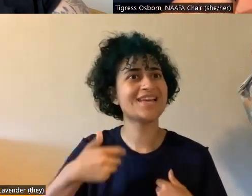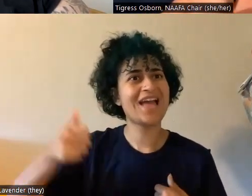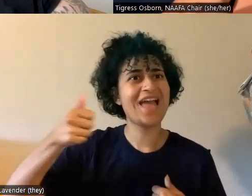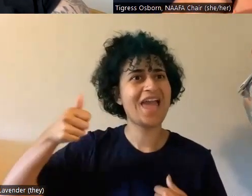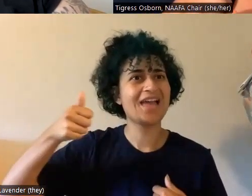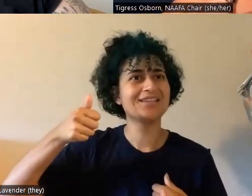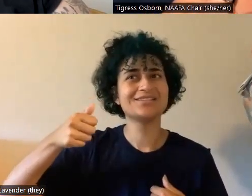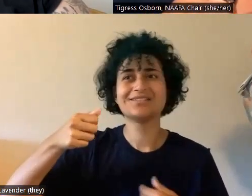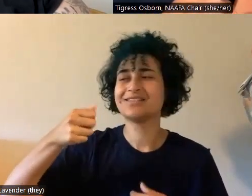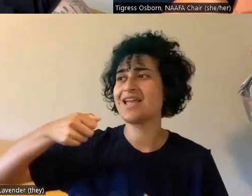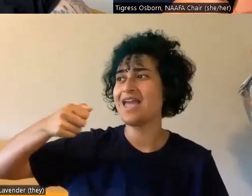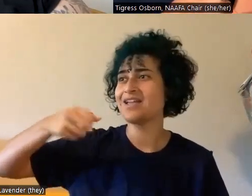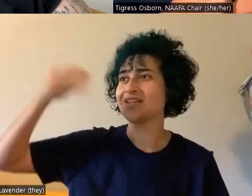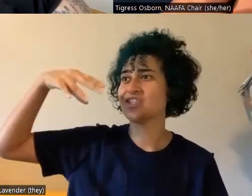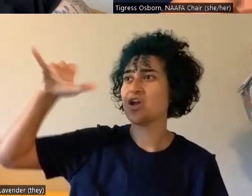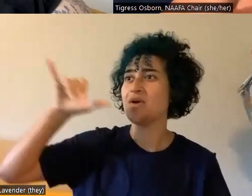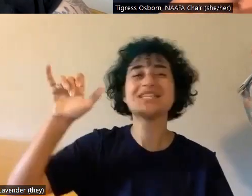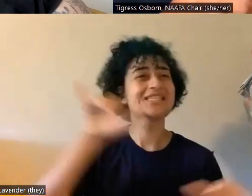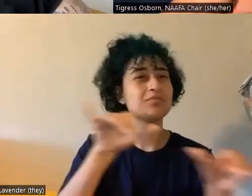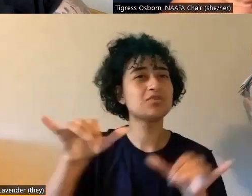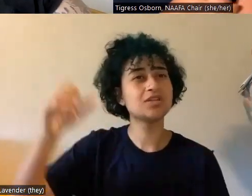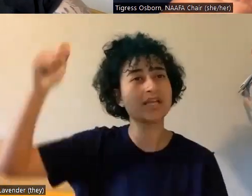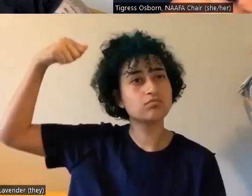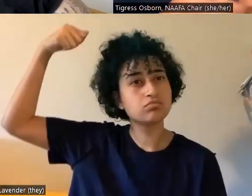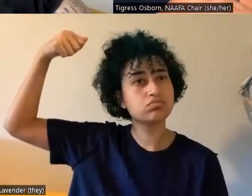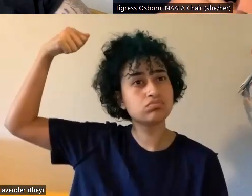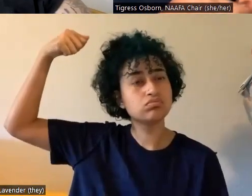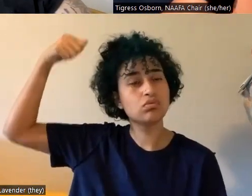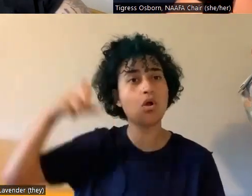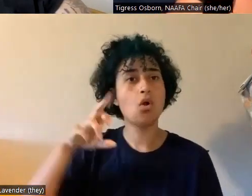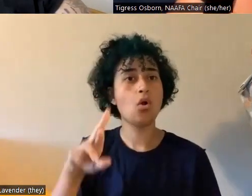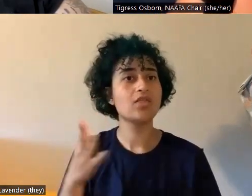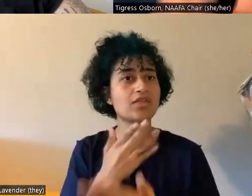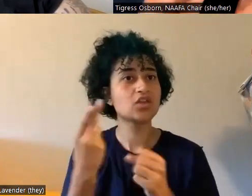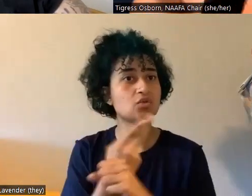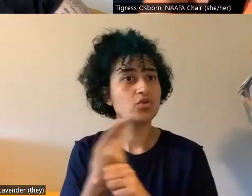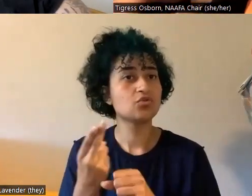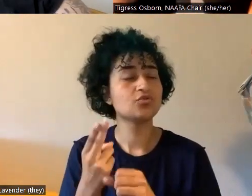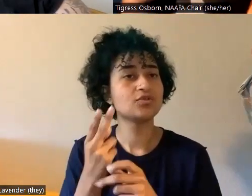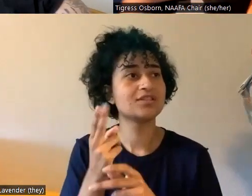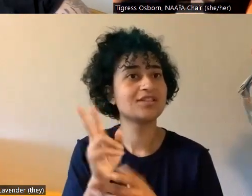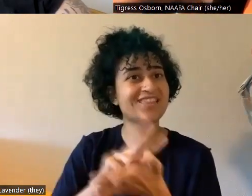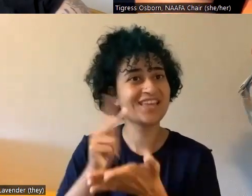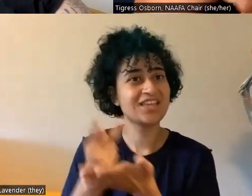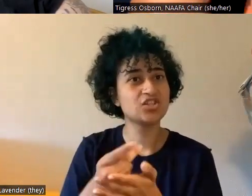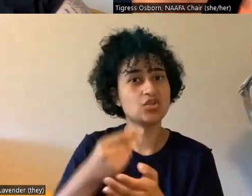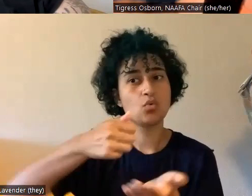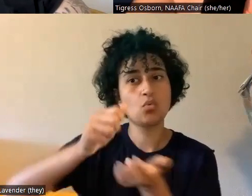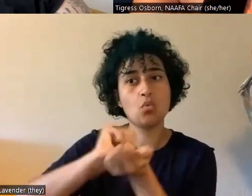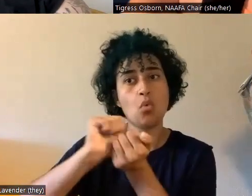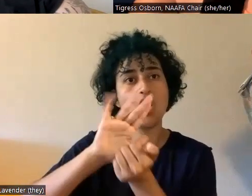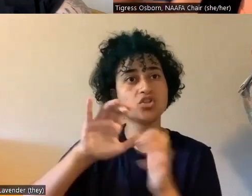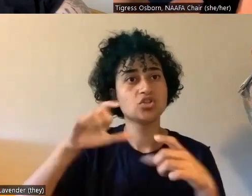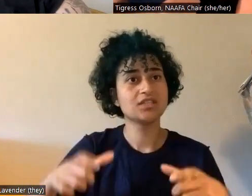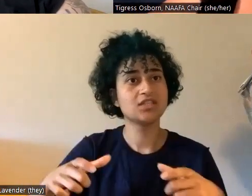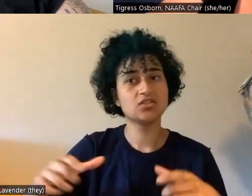shower head or a handheld, um, the thing that you use in, in some kitchens to wash dishes and it just installs to the side and you can